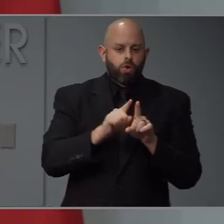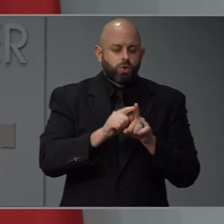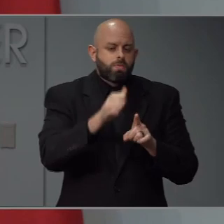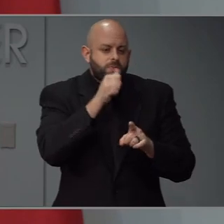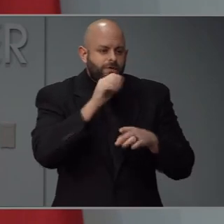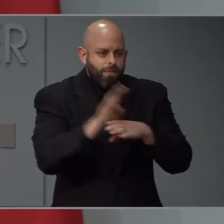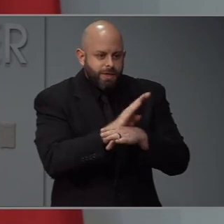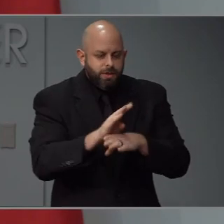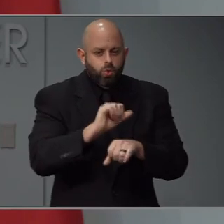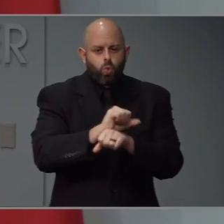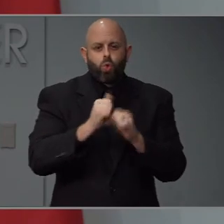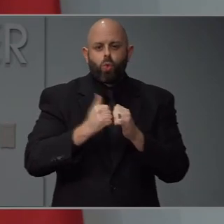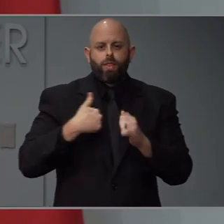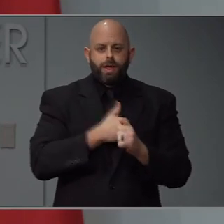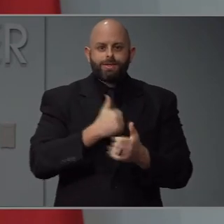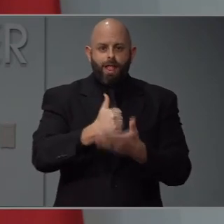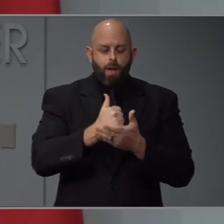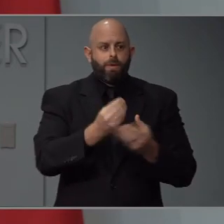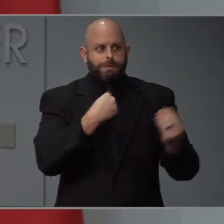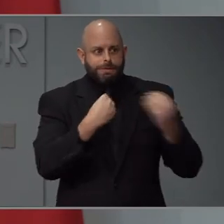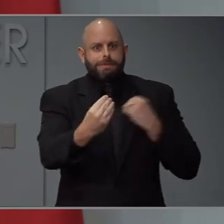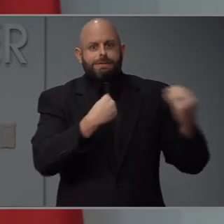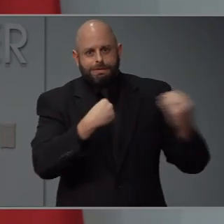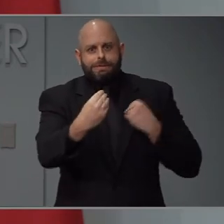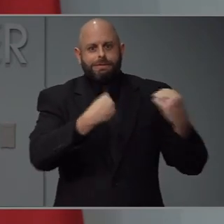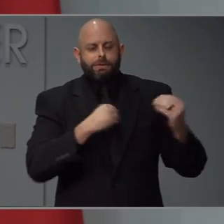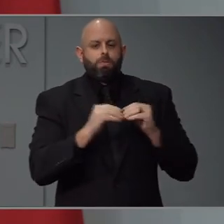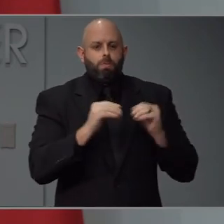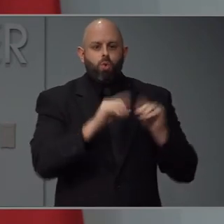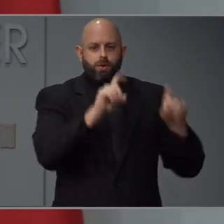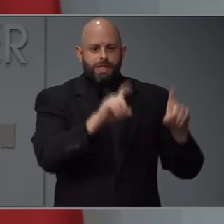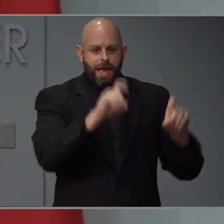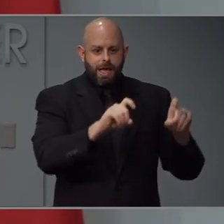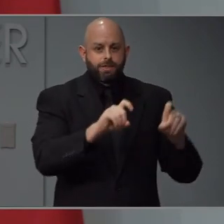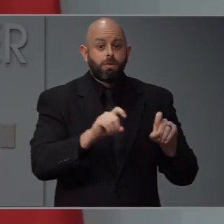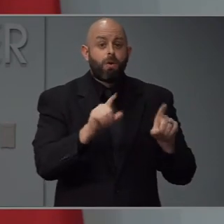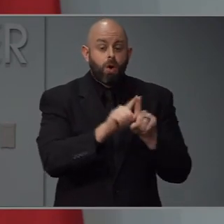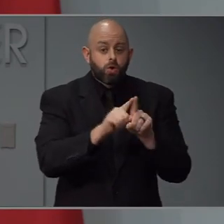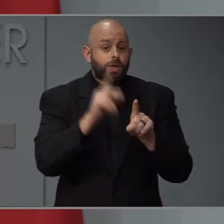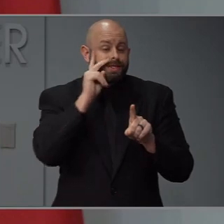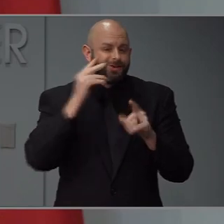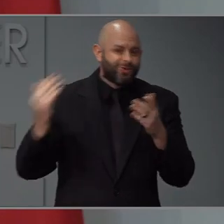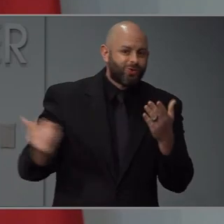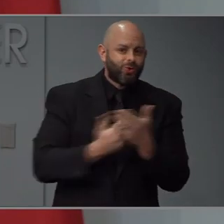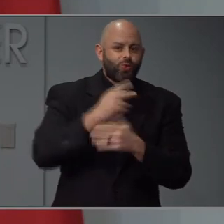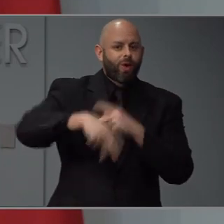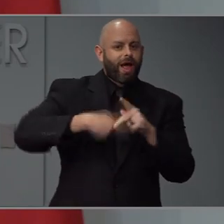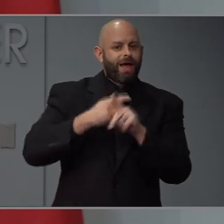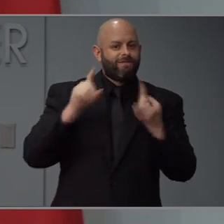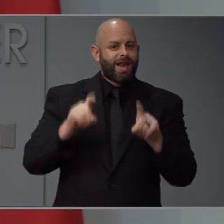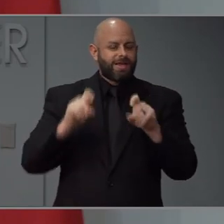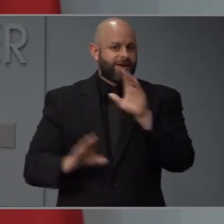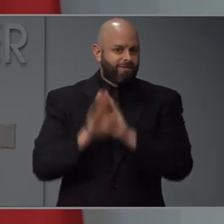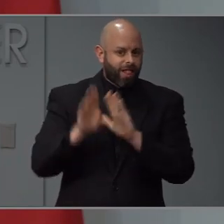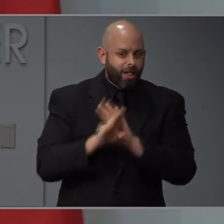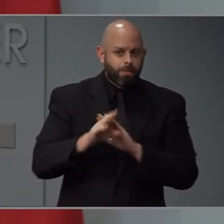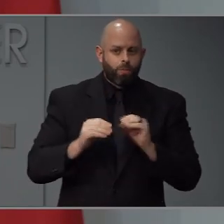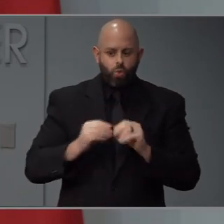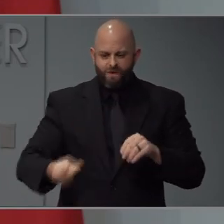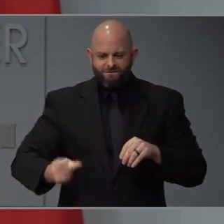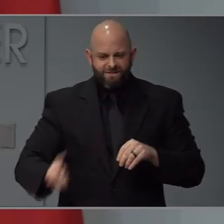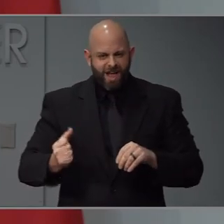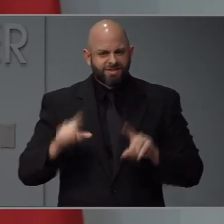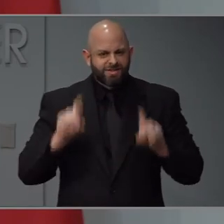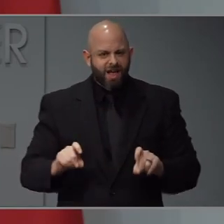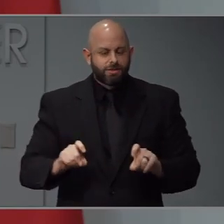continue to work with us on that. We do see multiple new modalities for testing that have come out some more rapid testing. I